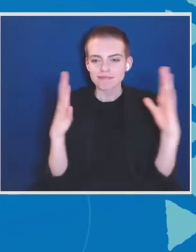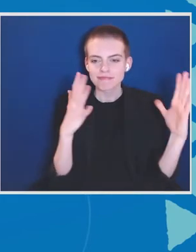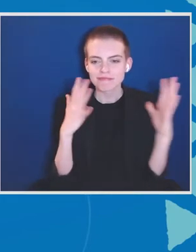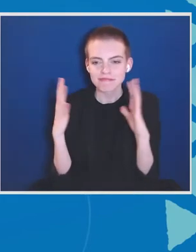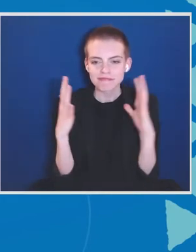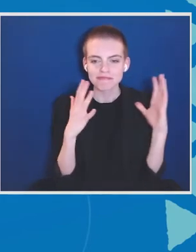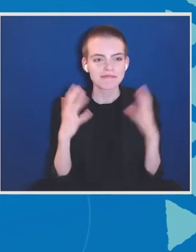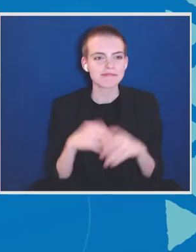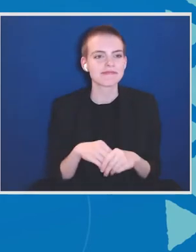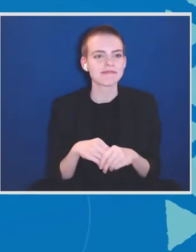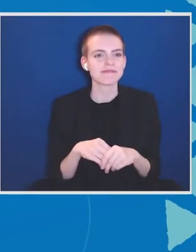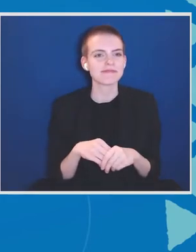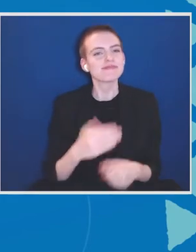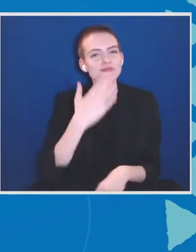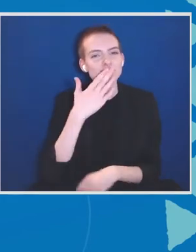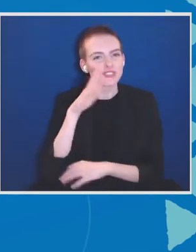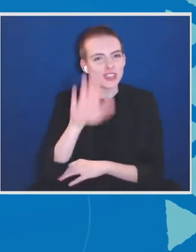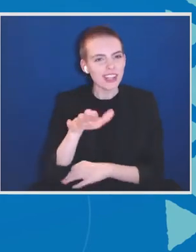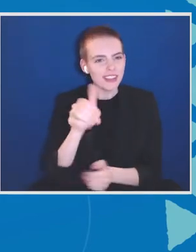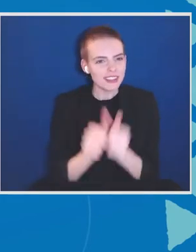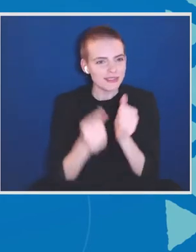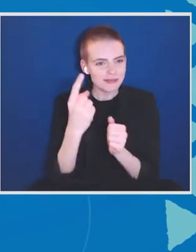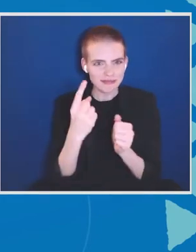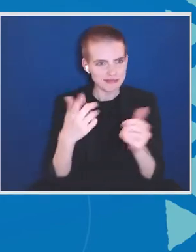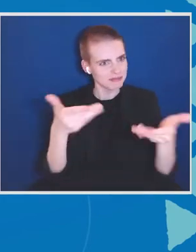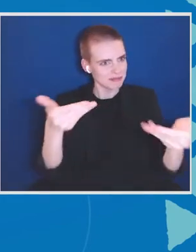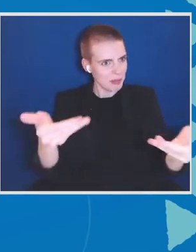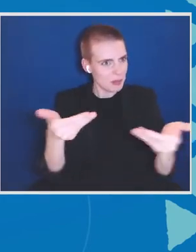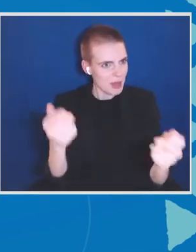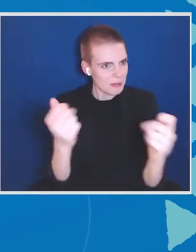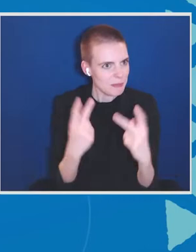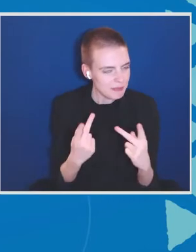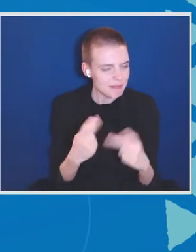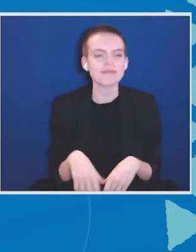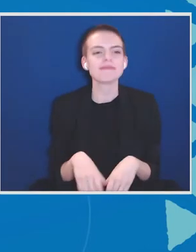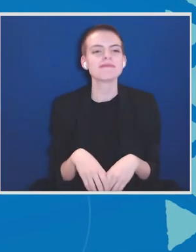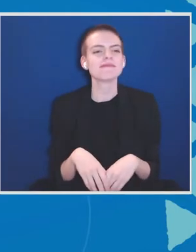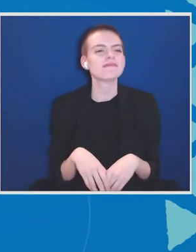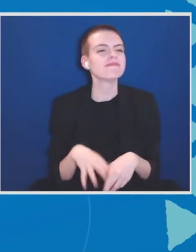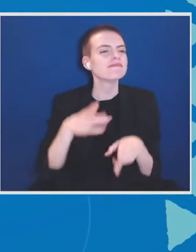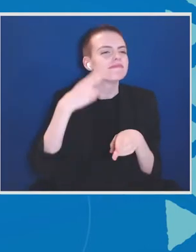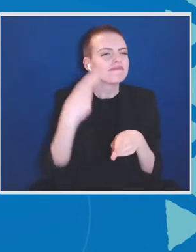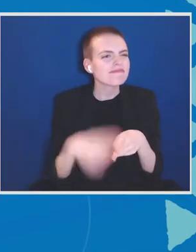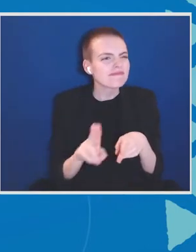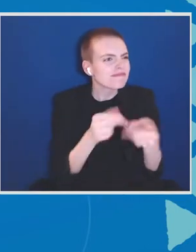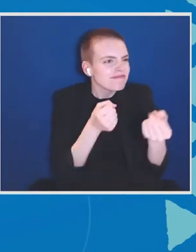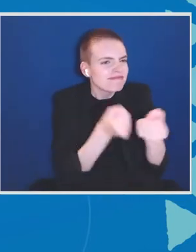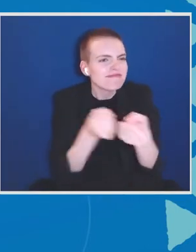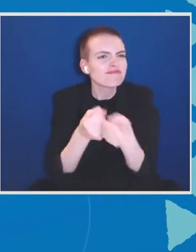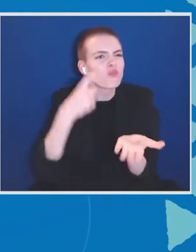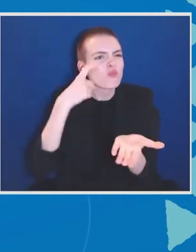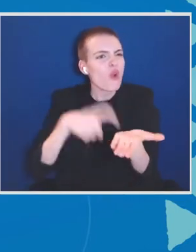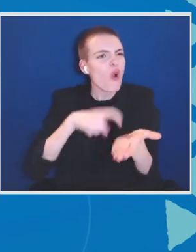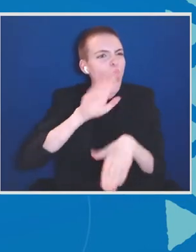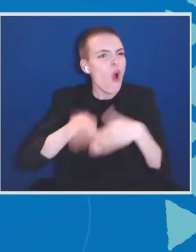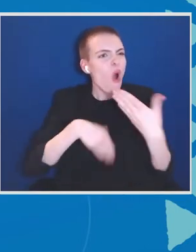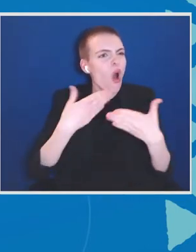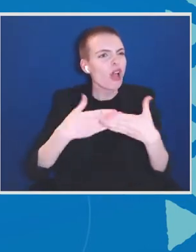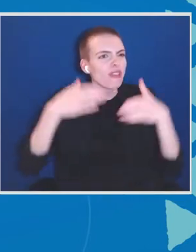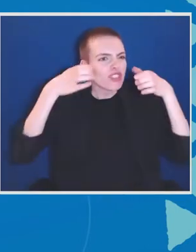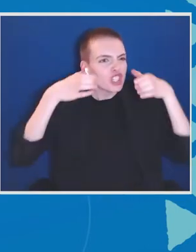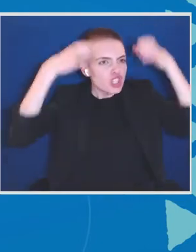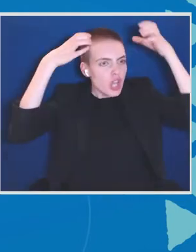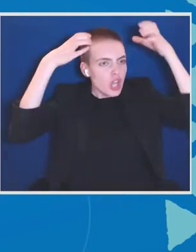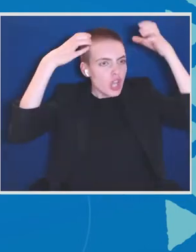Good afternoon, everyone, and welcome back. I just want to give a quick shout out to all the chefs. I have never been at a conference with so much